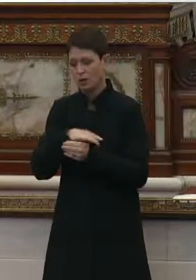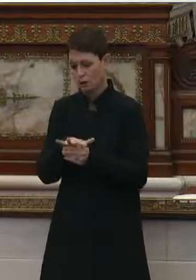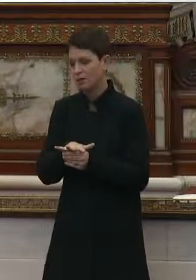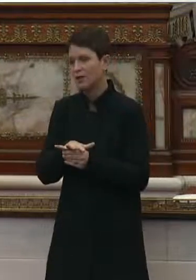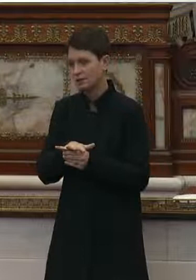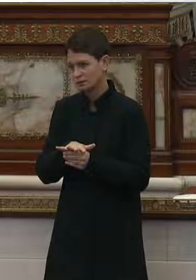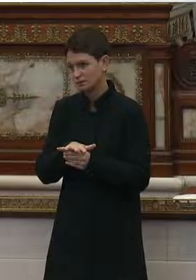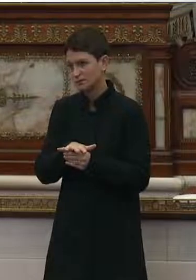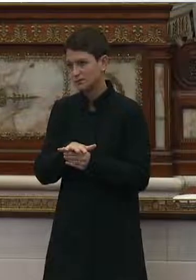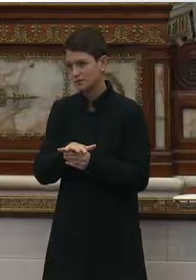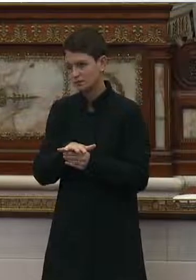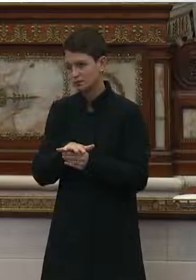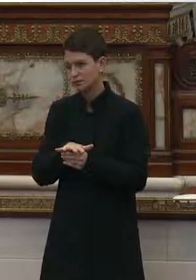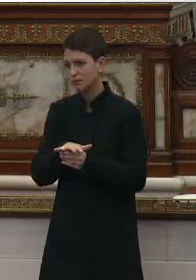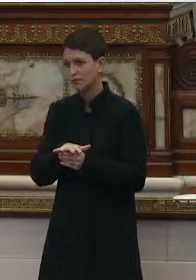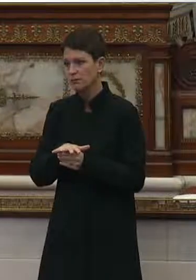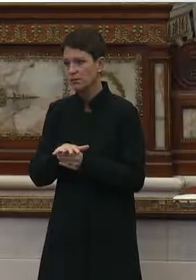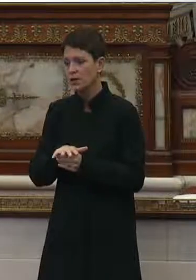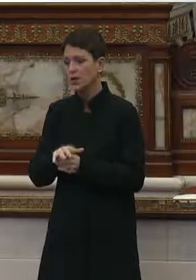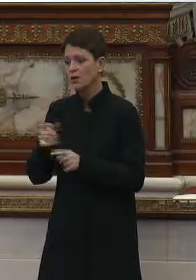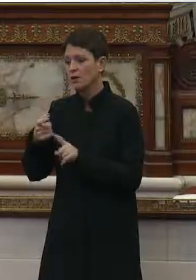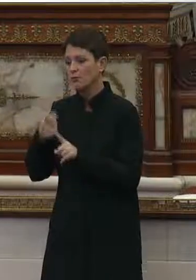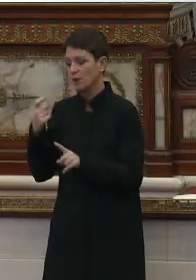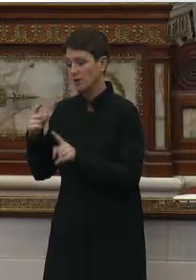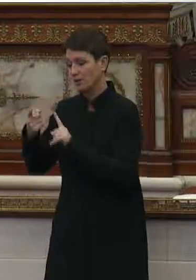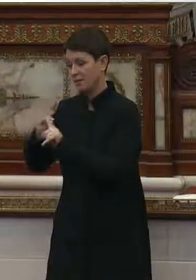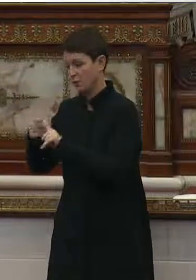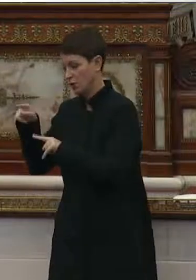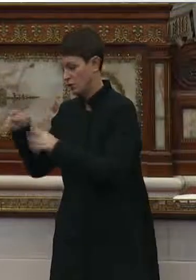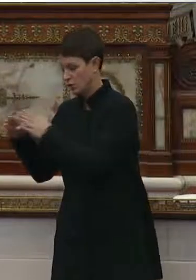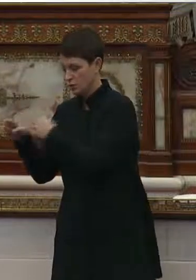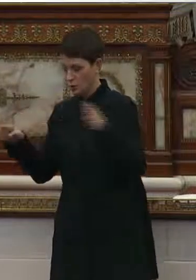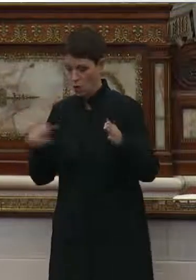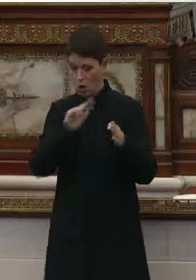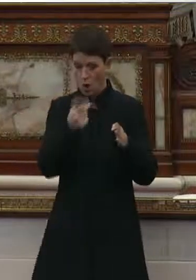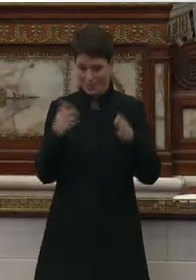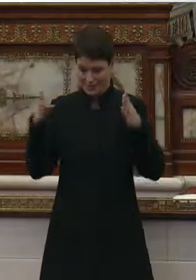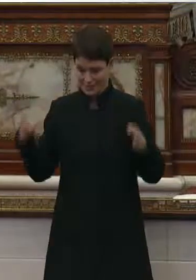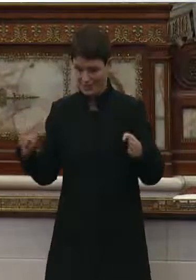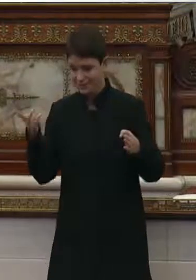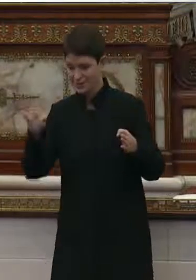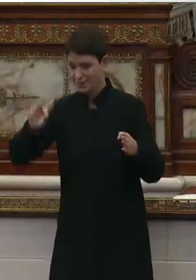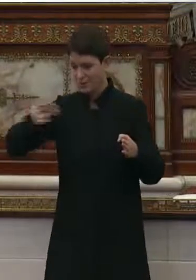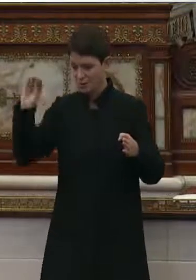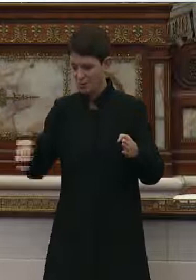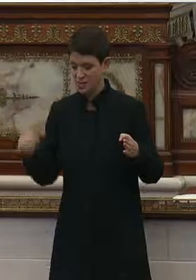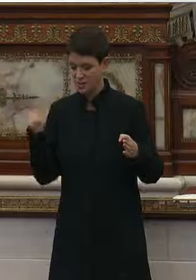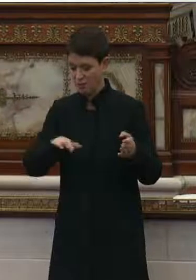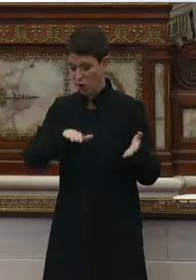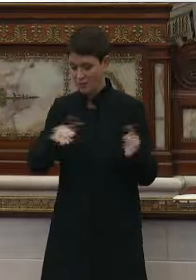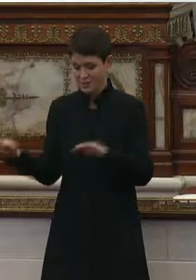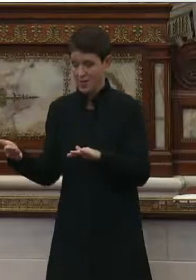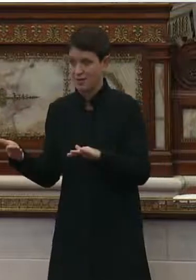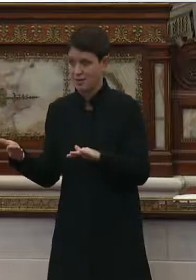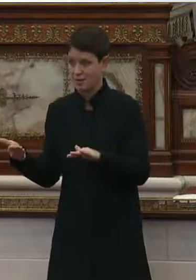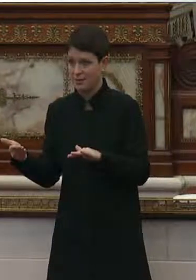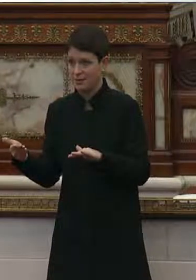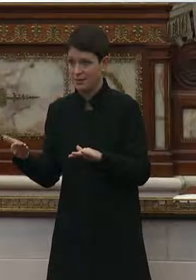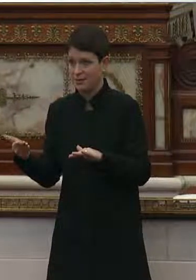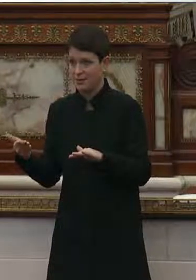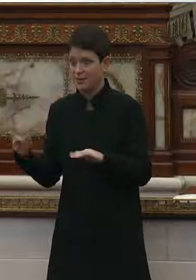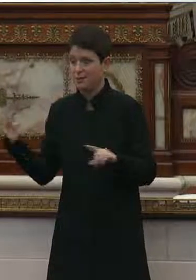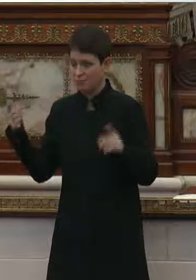between the beginning of the outbreak and August. 68% of all deaths to that